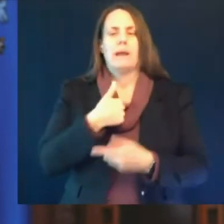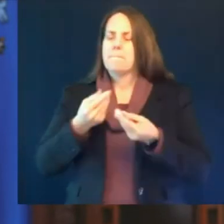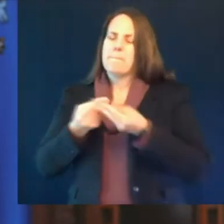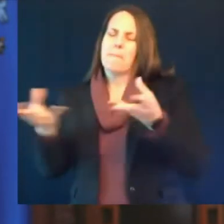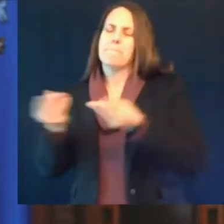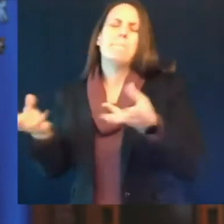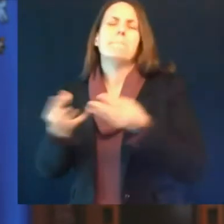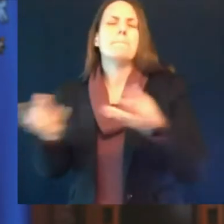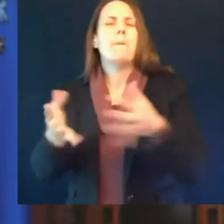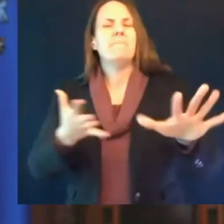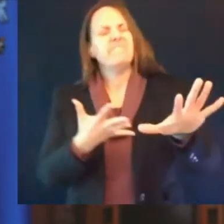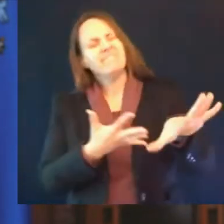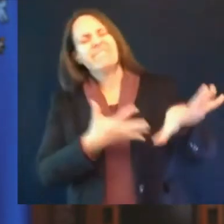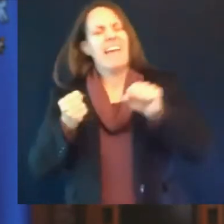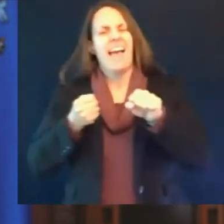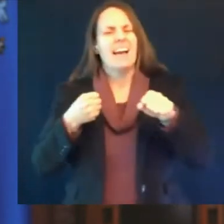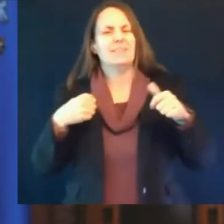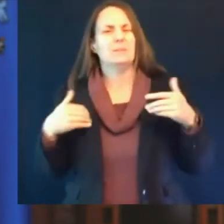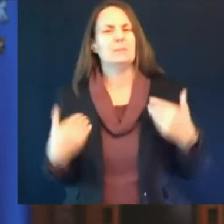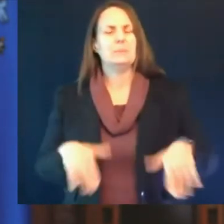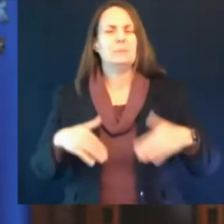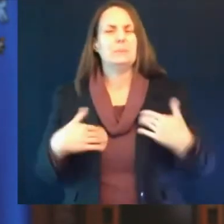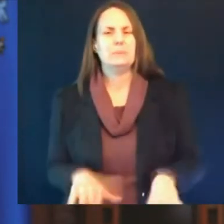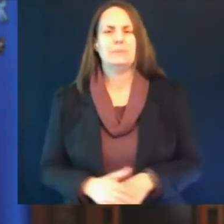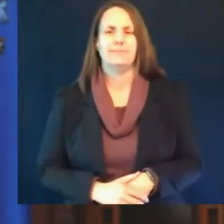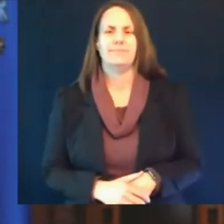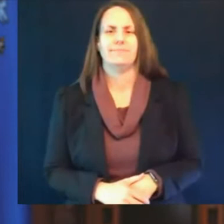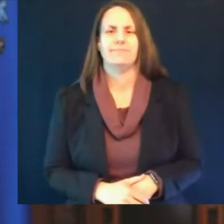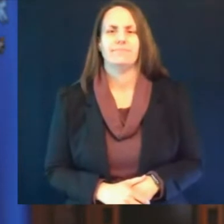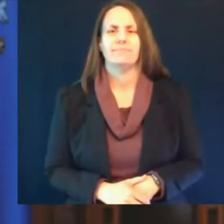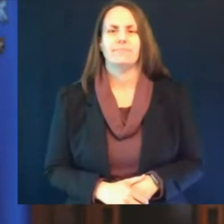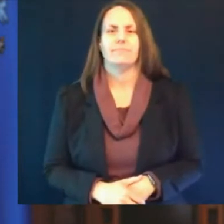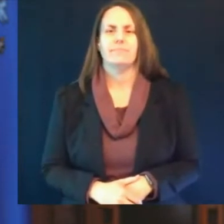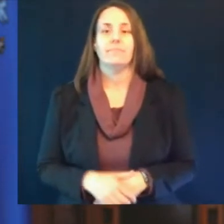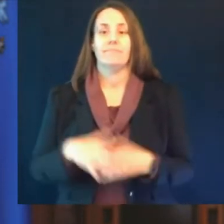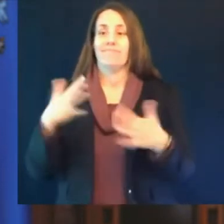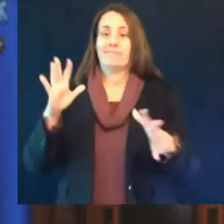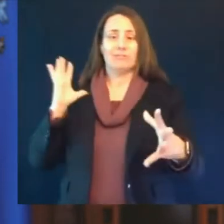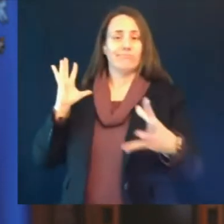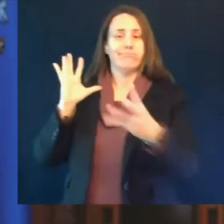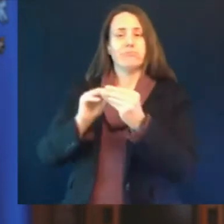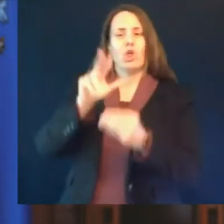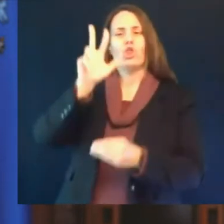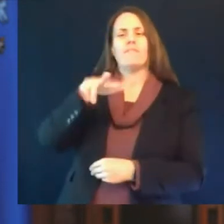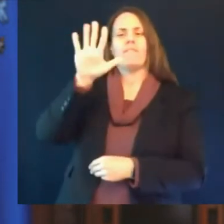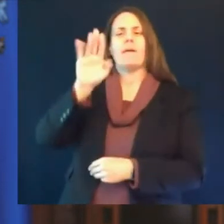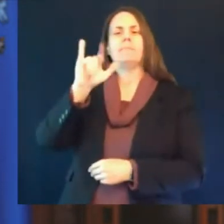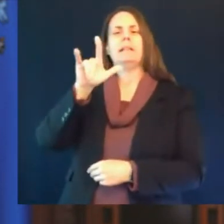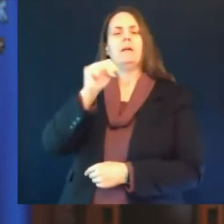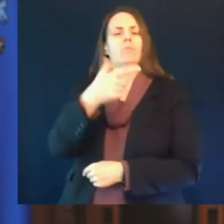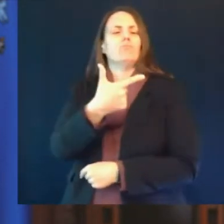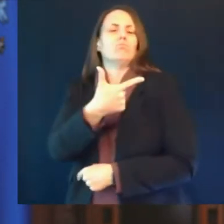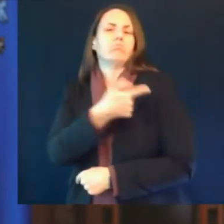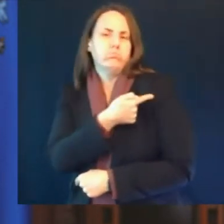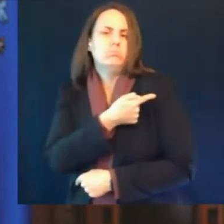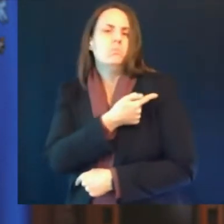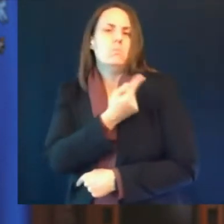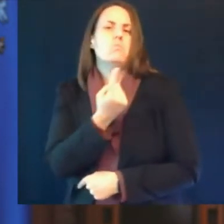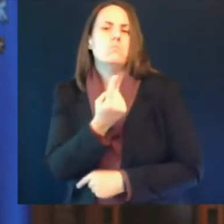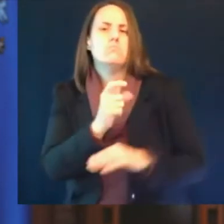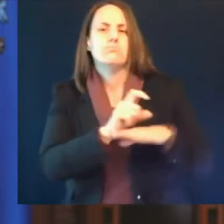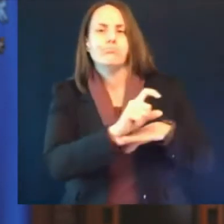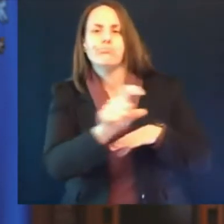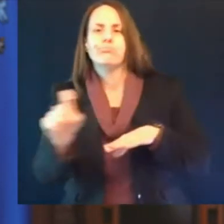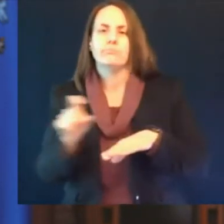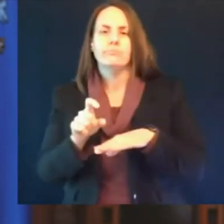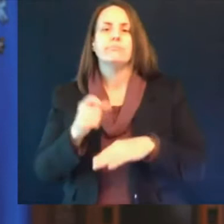million doses have been administered well over a third of wisconsinites have received a dose of the vaccine and more than 1